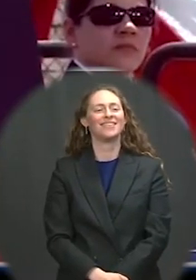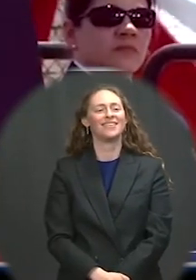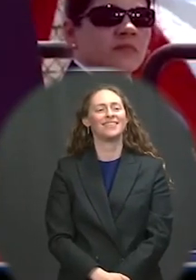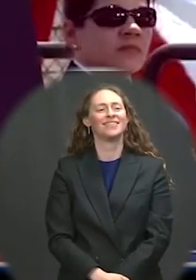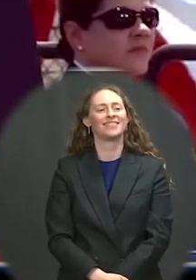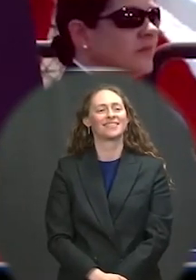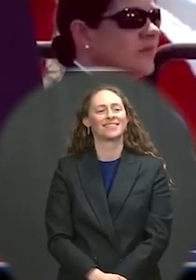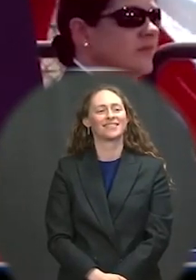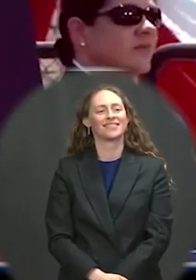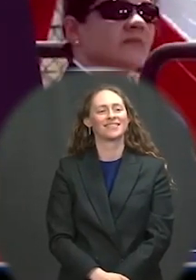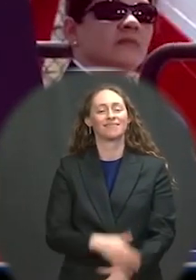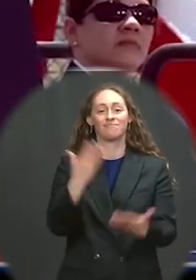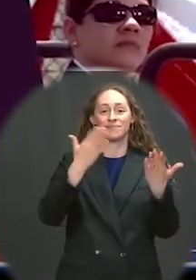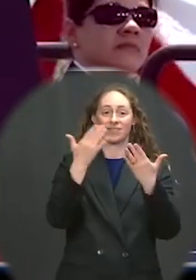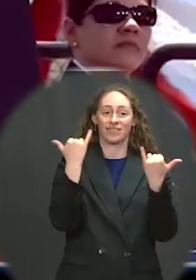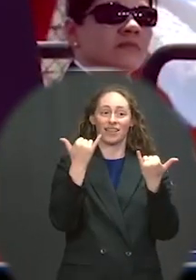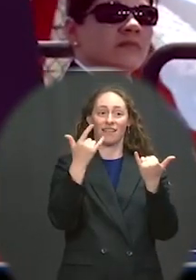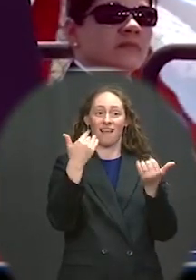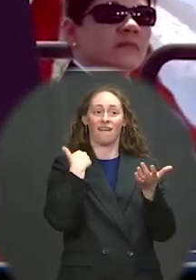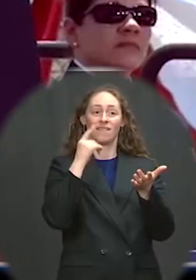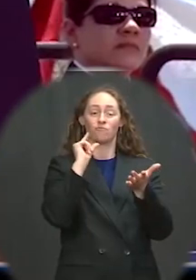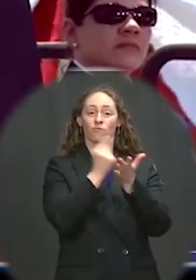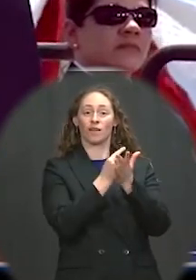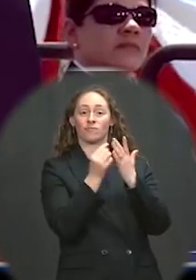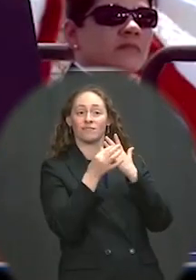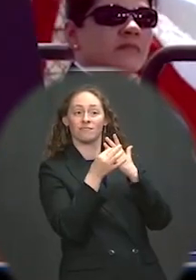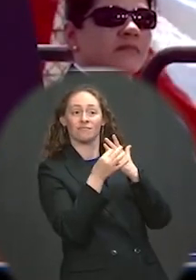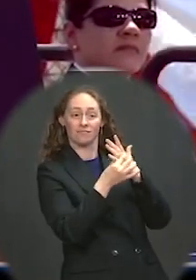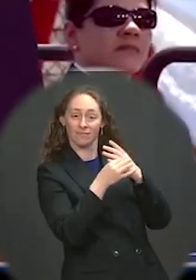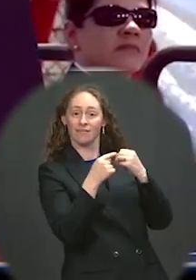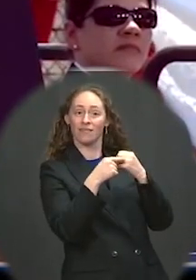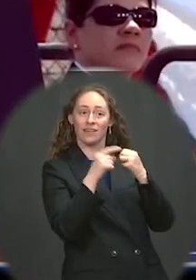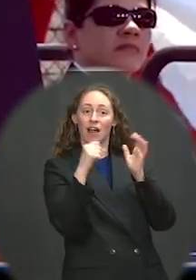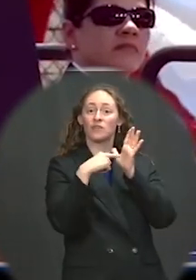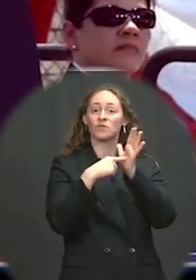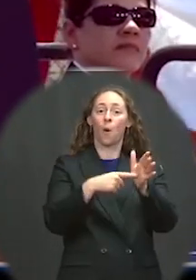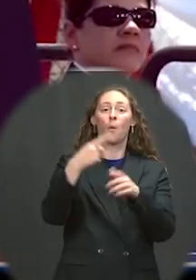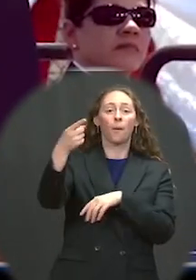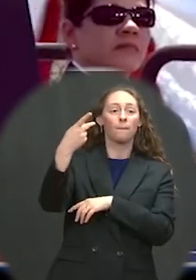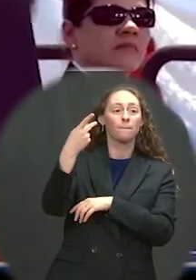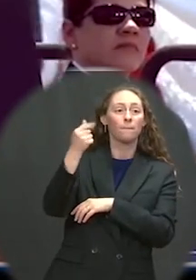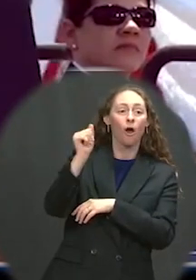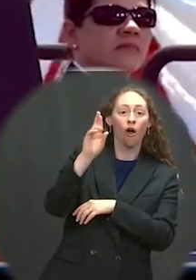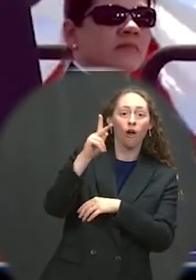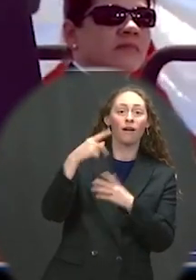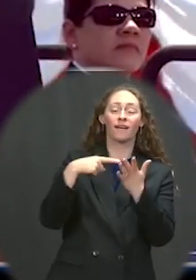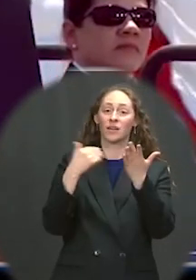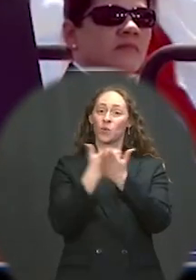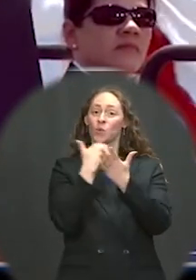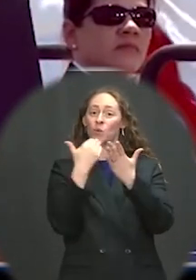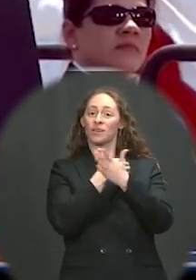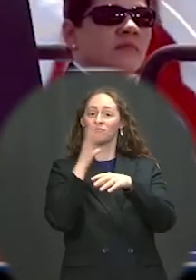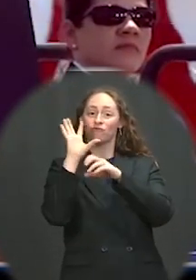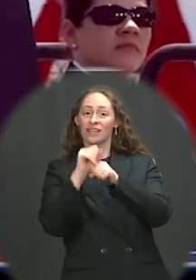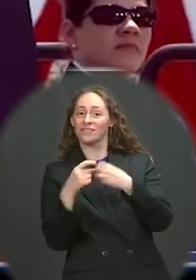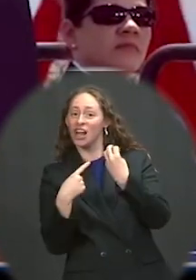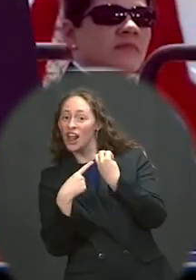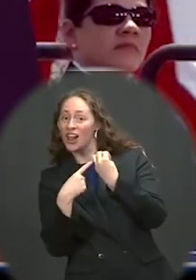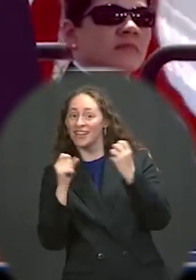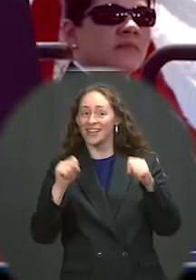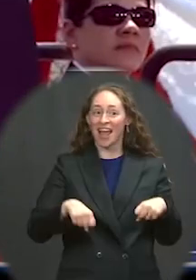dance outside will be a new standard. The Super Bowl of intercompany sports may become an annual event.